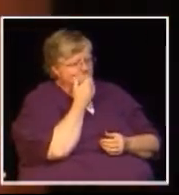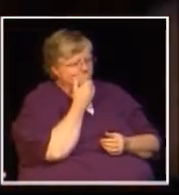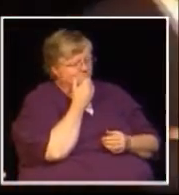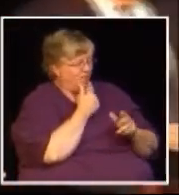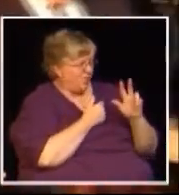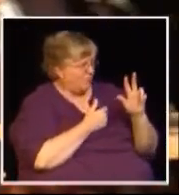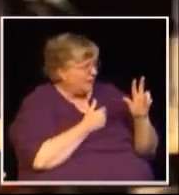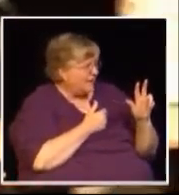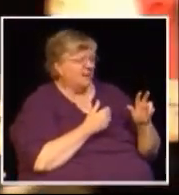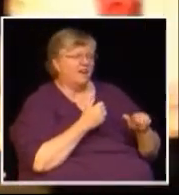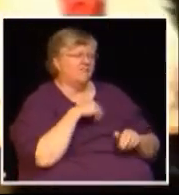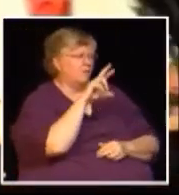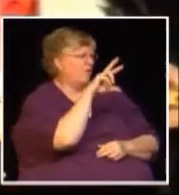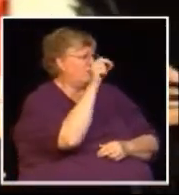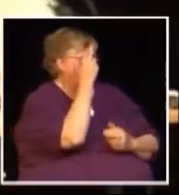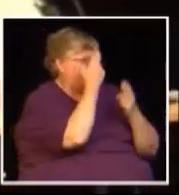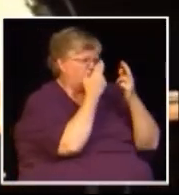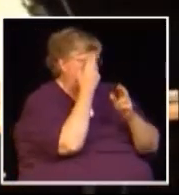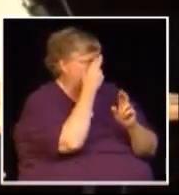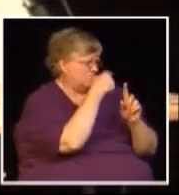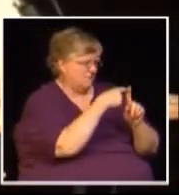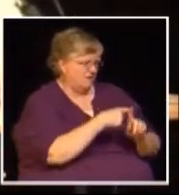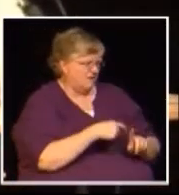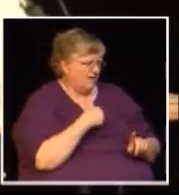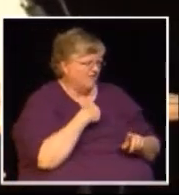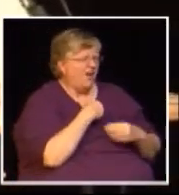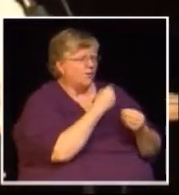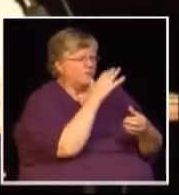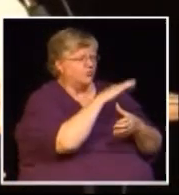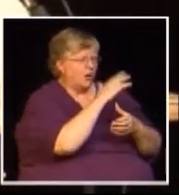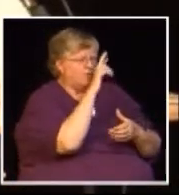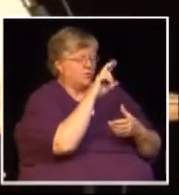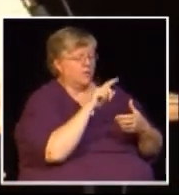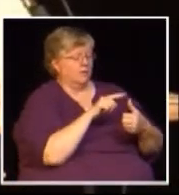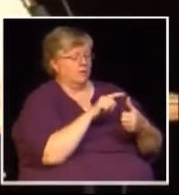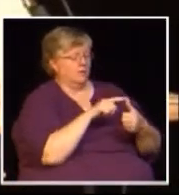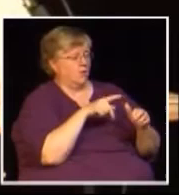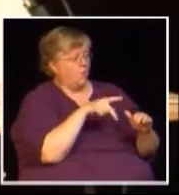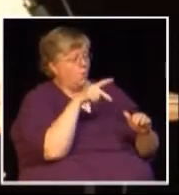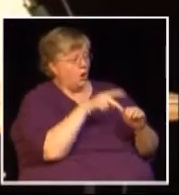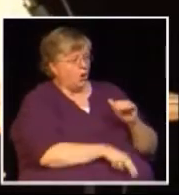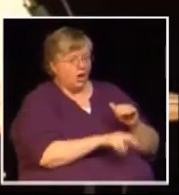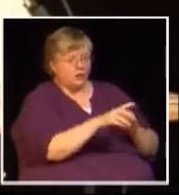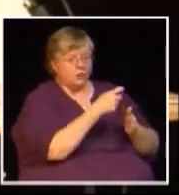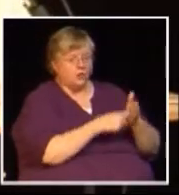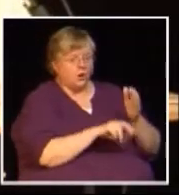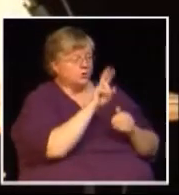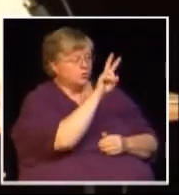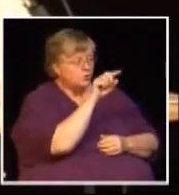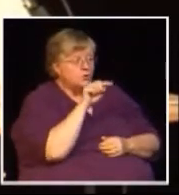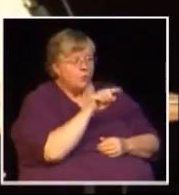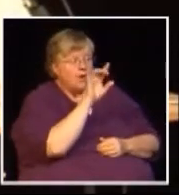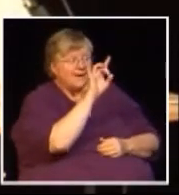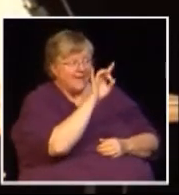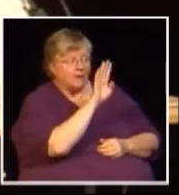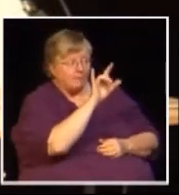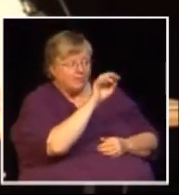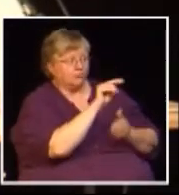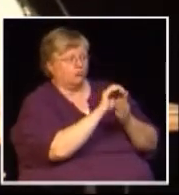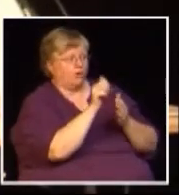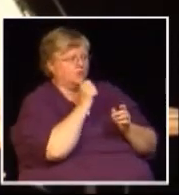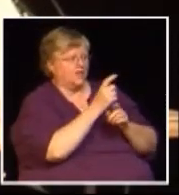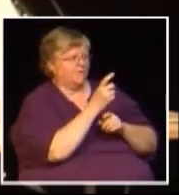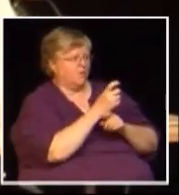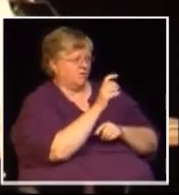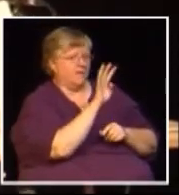well I was busy trying to narrow it down to three because I've probably got about 30 reasons but I'll give you the top three it'll cut your cost by 2.8 billion